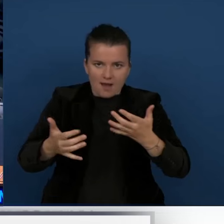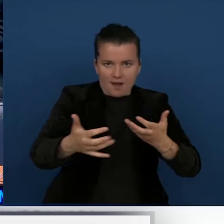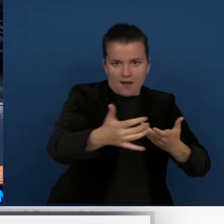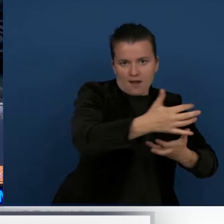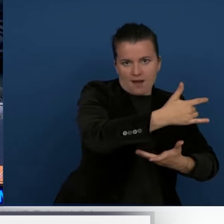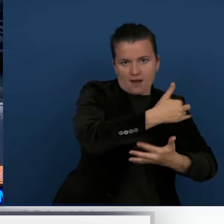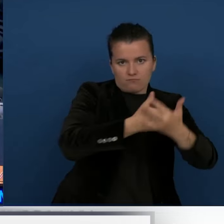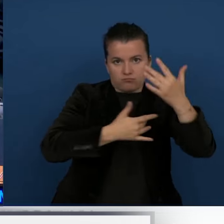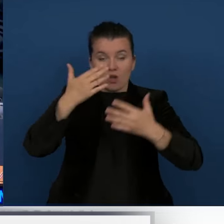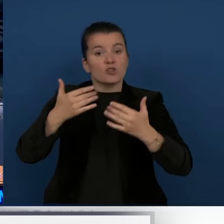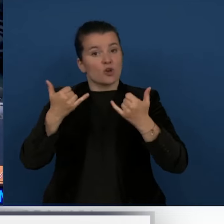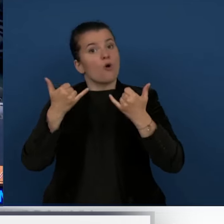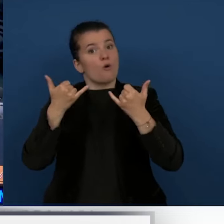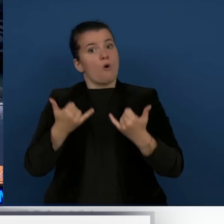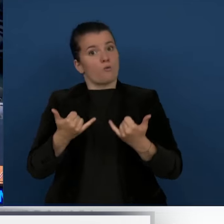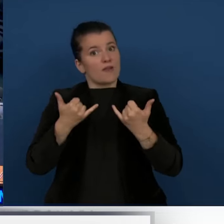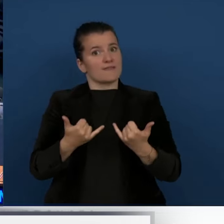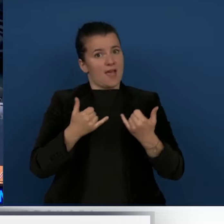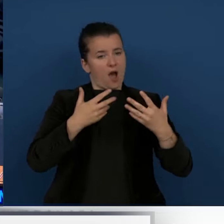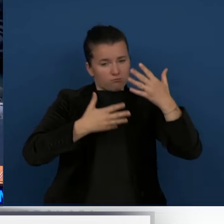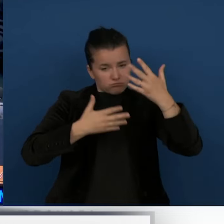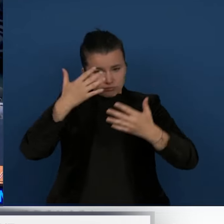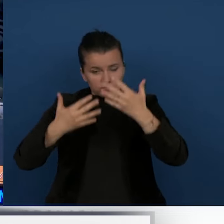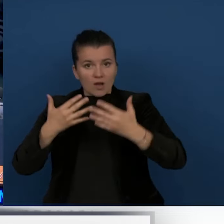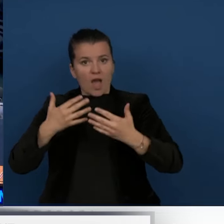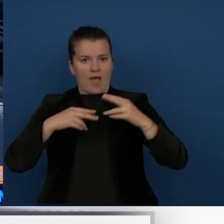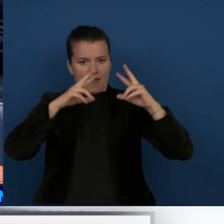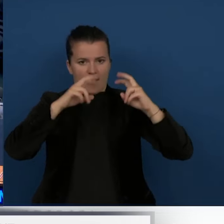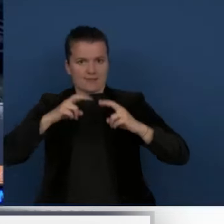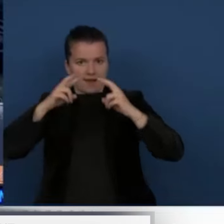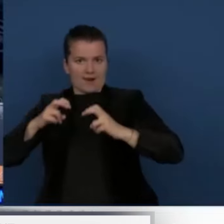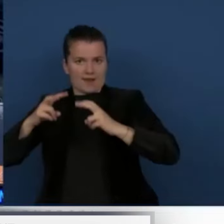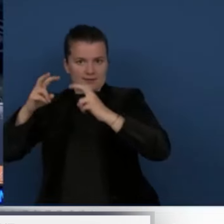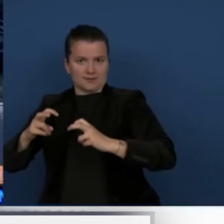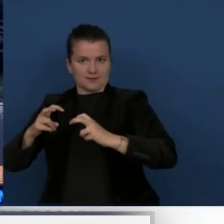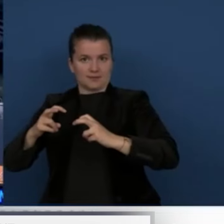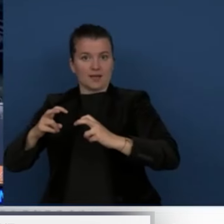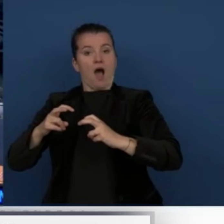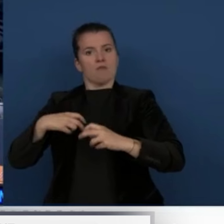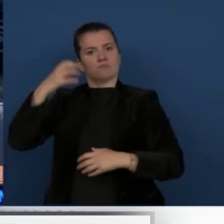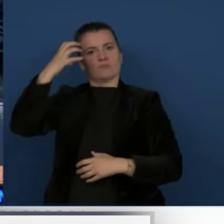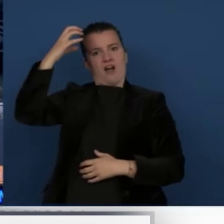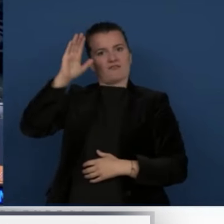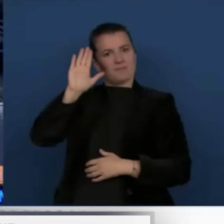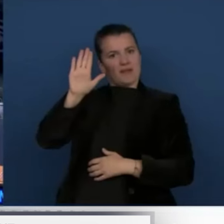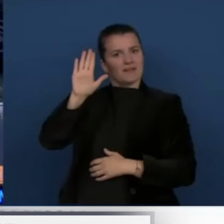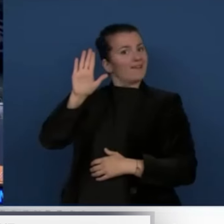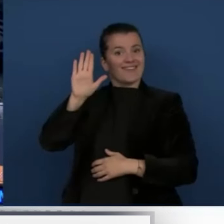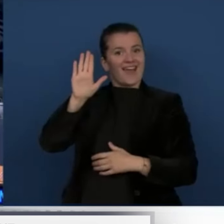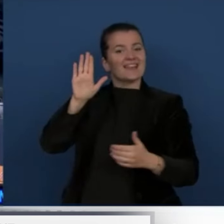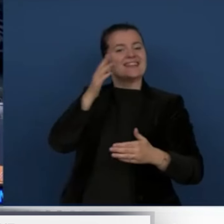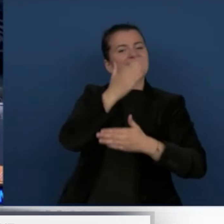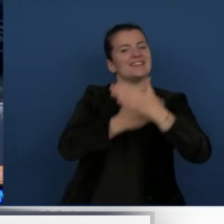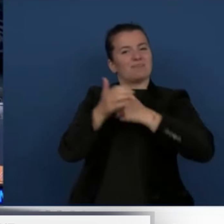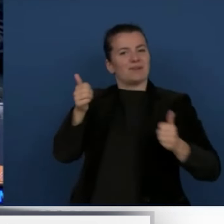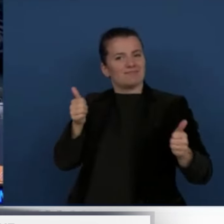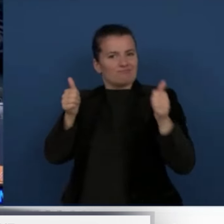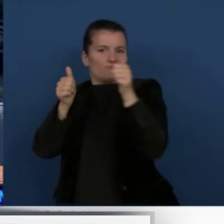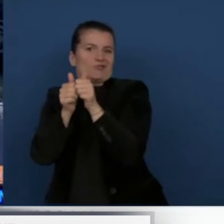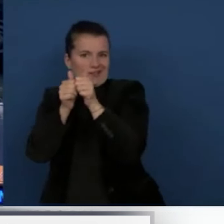analysis of persons with disabilities to inform and respond to their needs, particularly those in situations of risk.